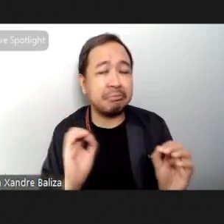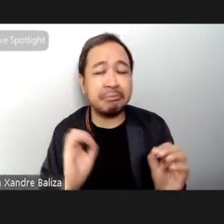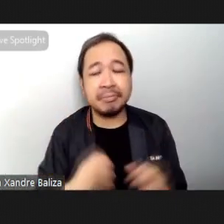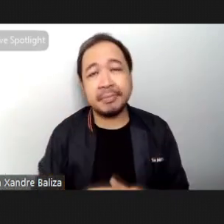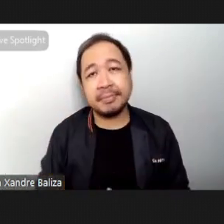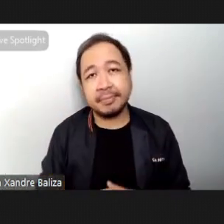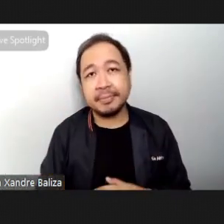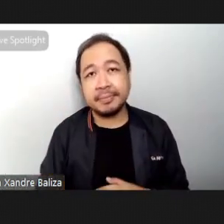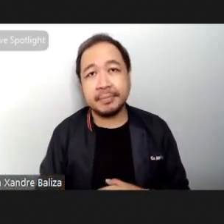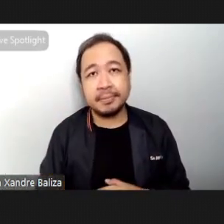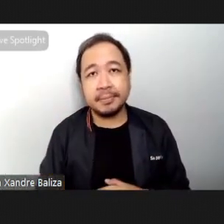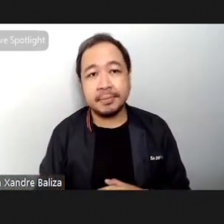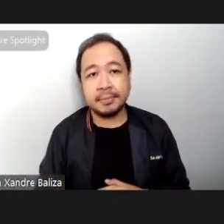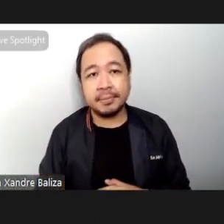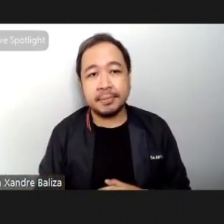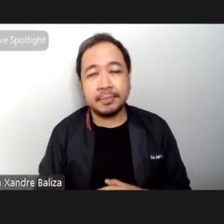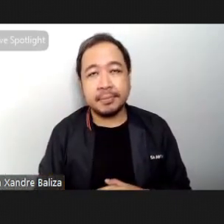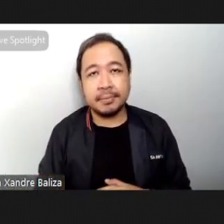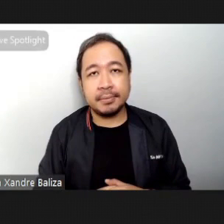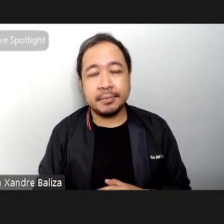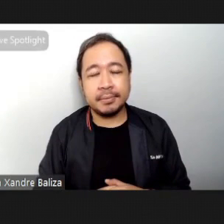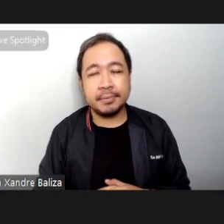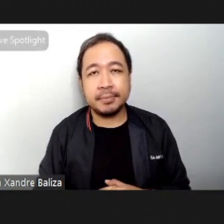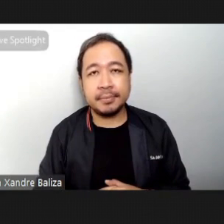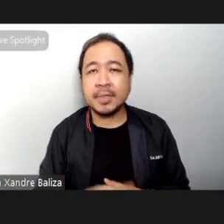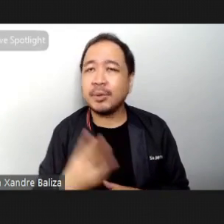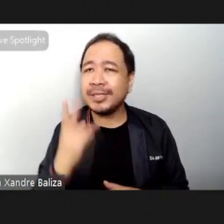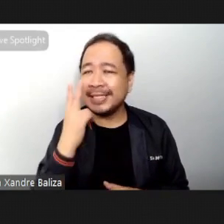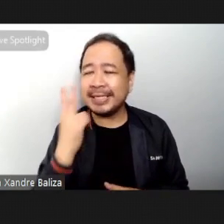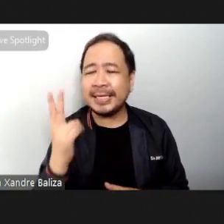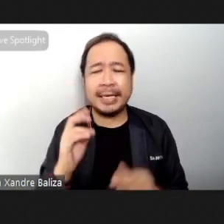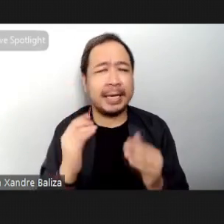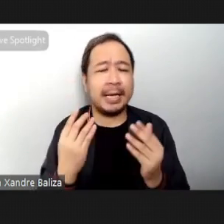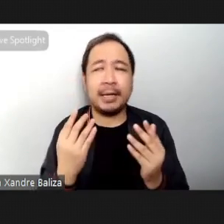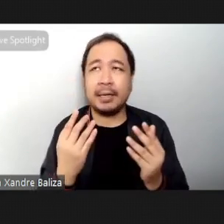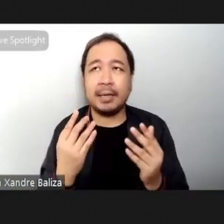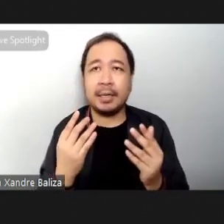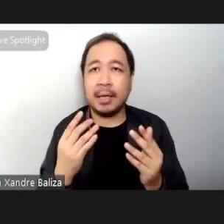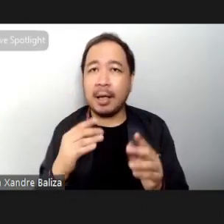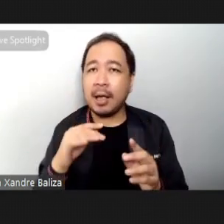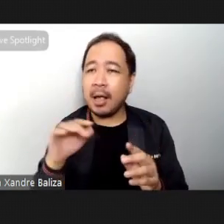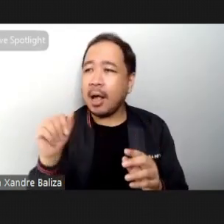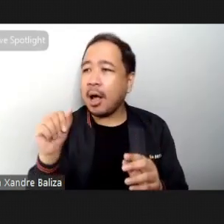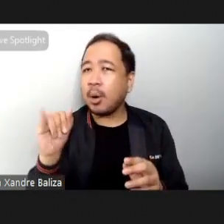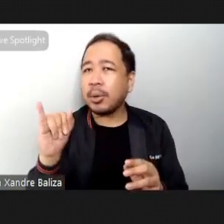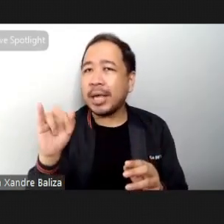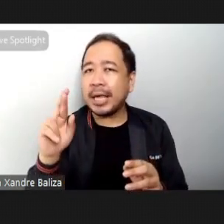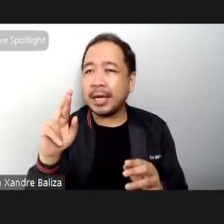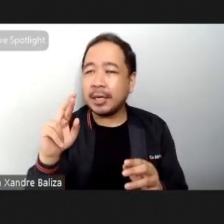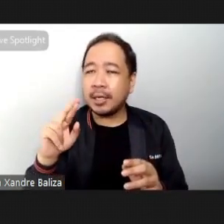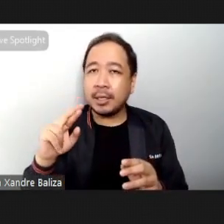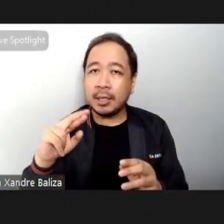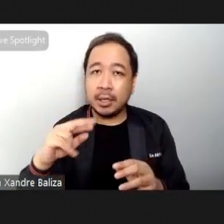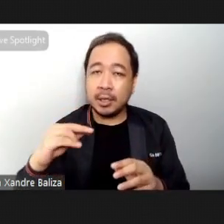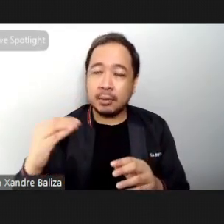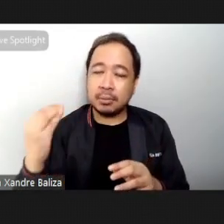And just noticing how the air caresses your face.